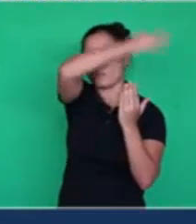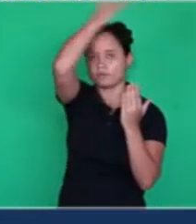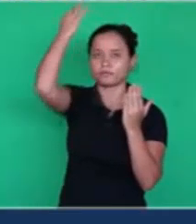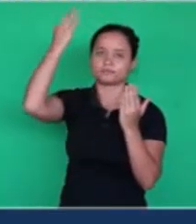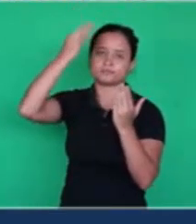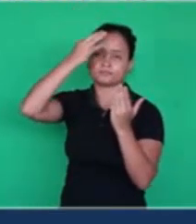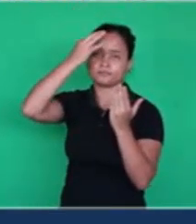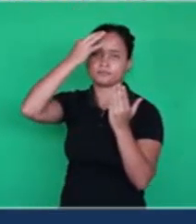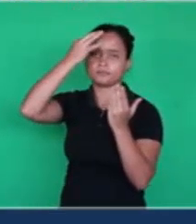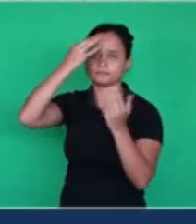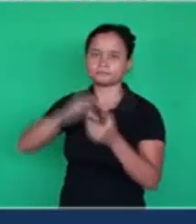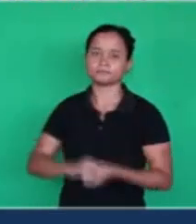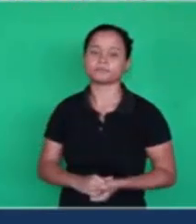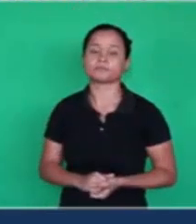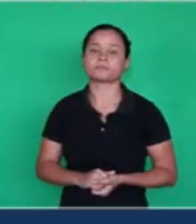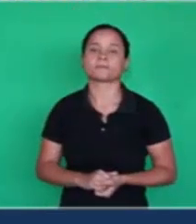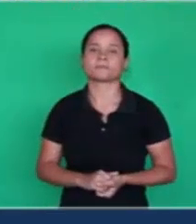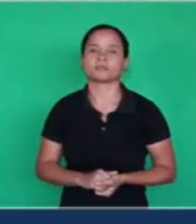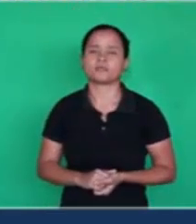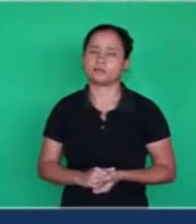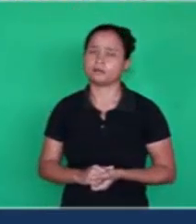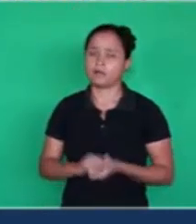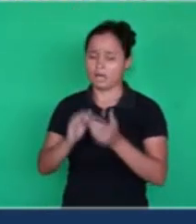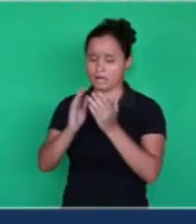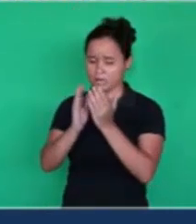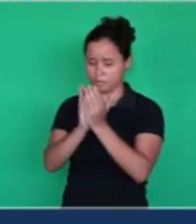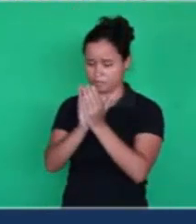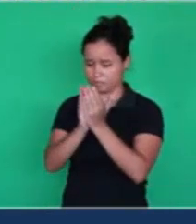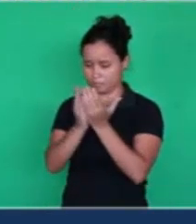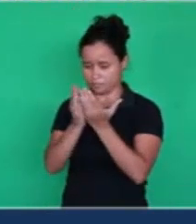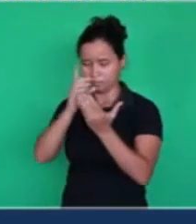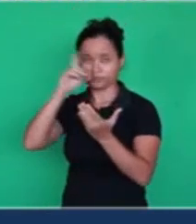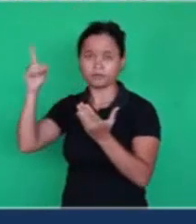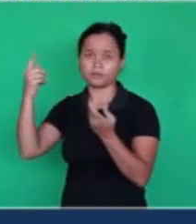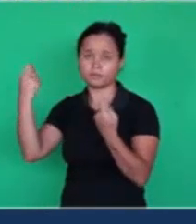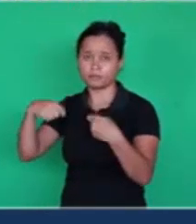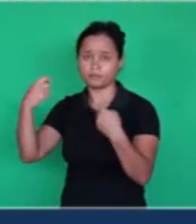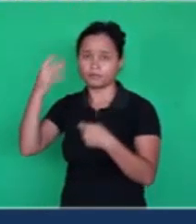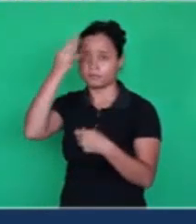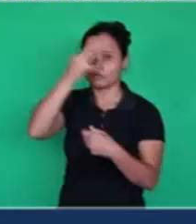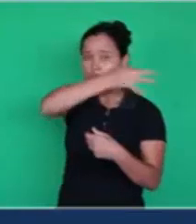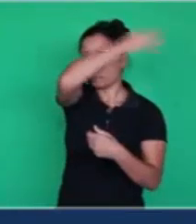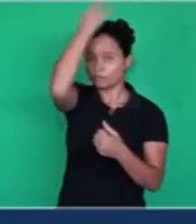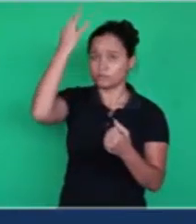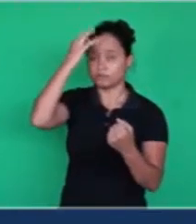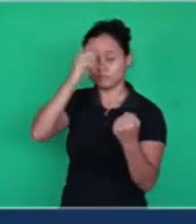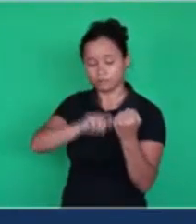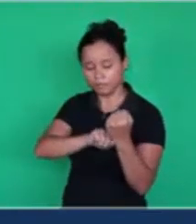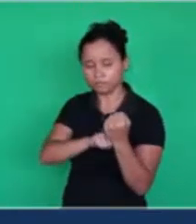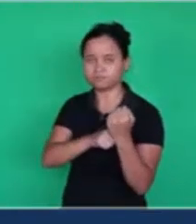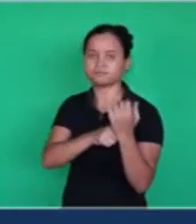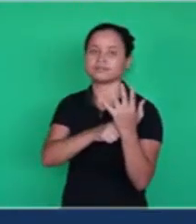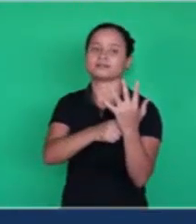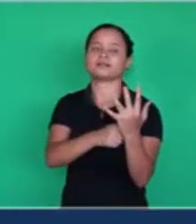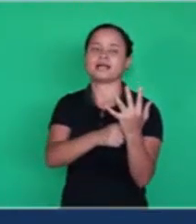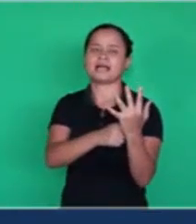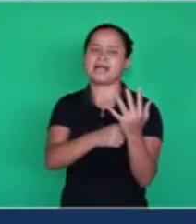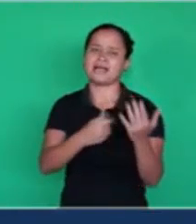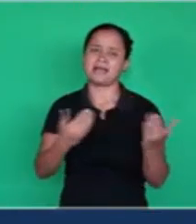This word has to be enlightened by the Holy Spirit. When it's my reasoning,